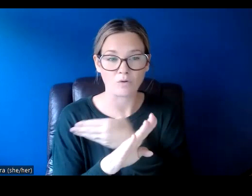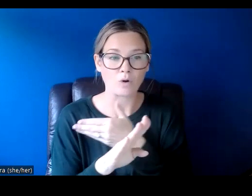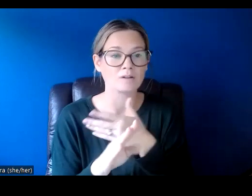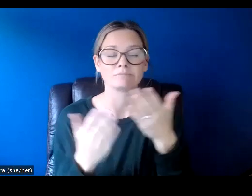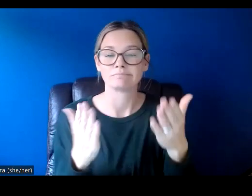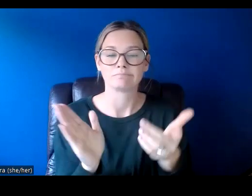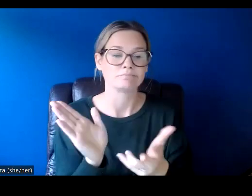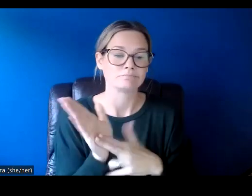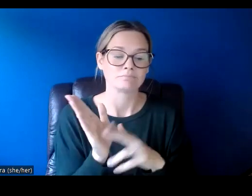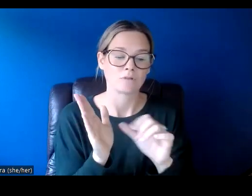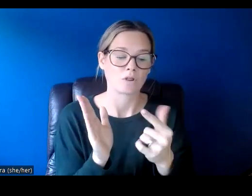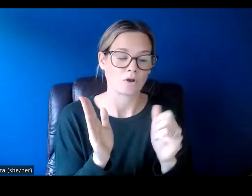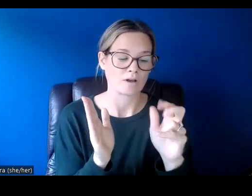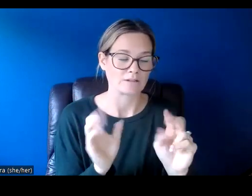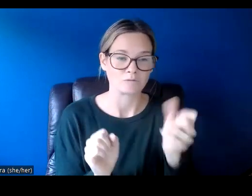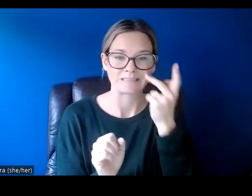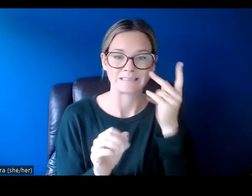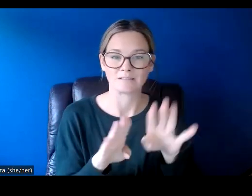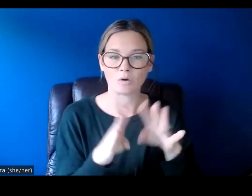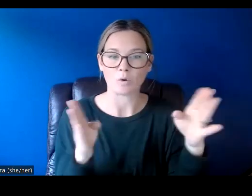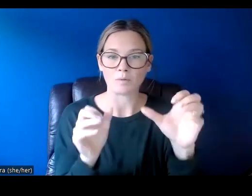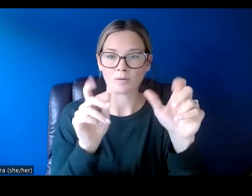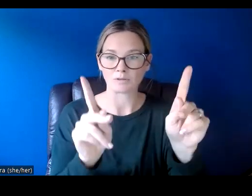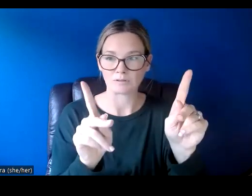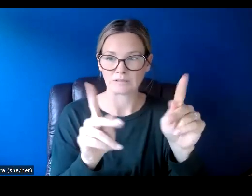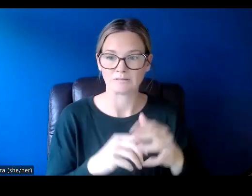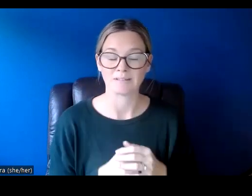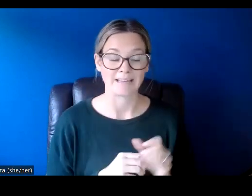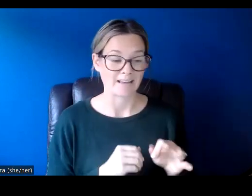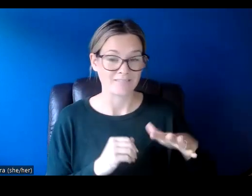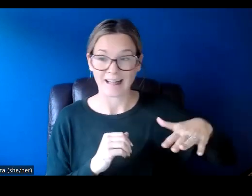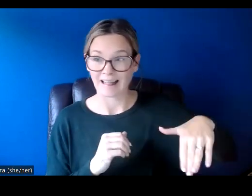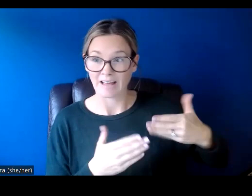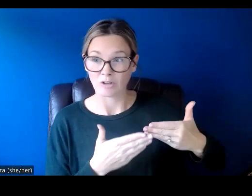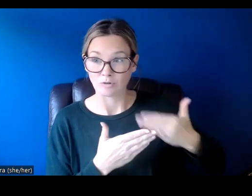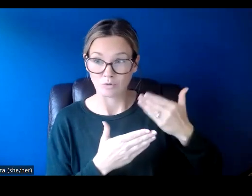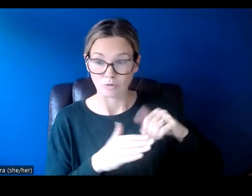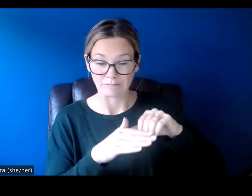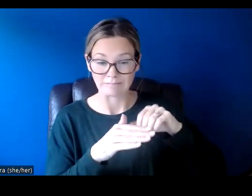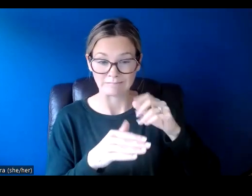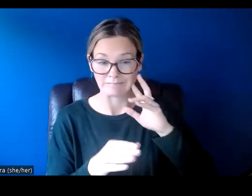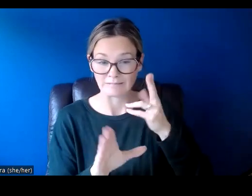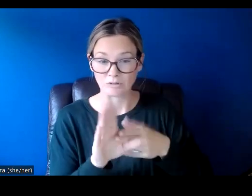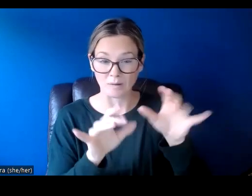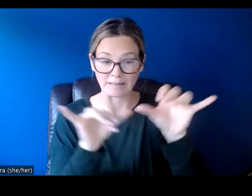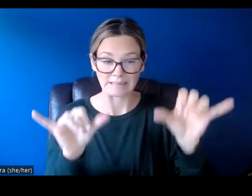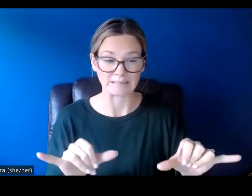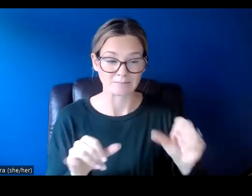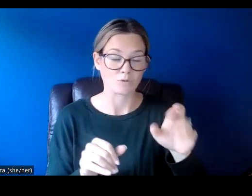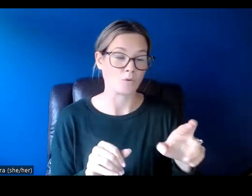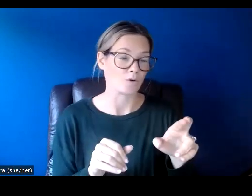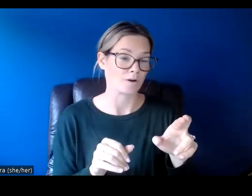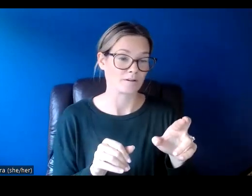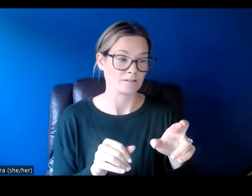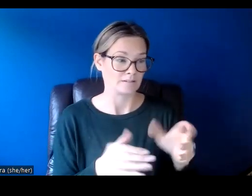log in and you'll be able to see the open opportunity. If you're new to the system or if you